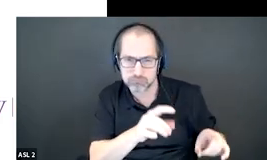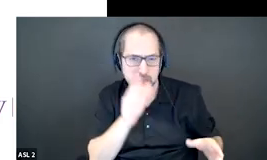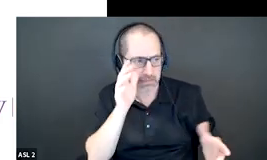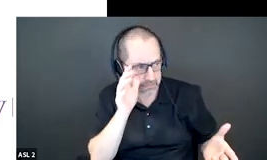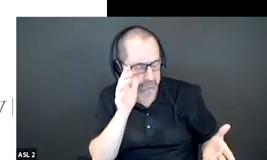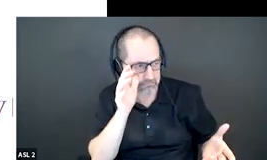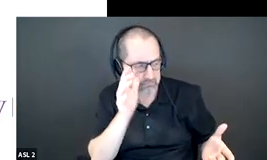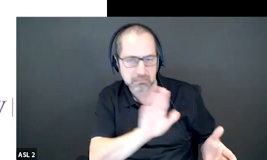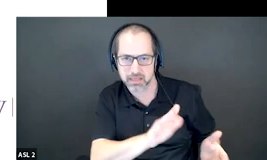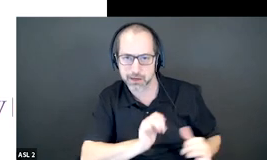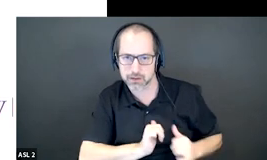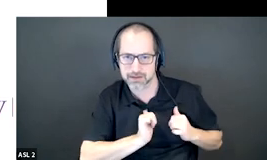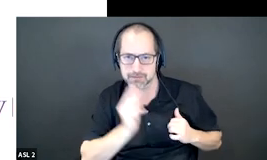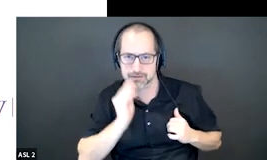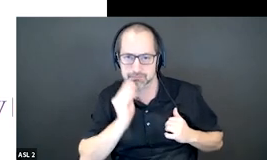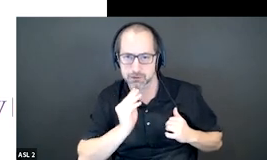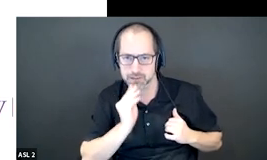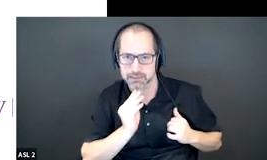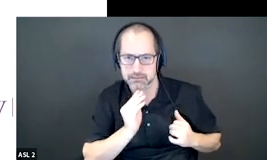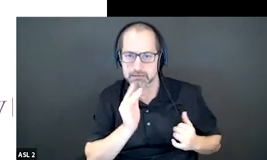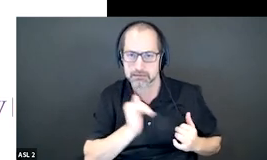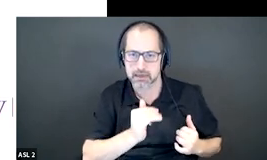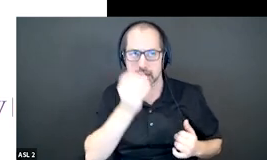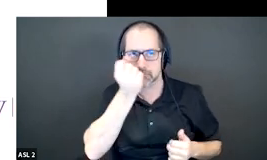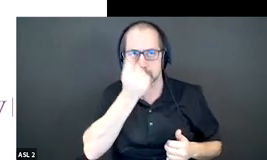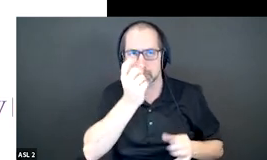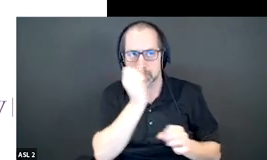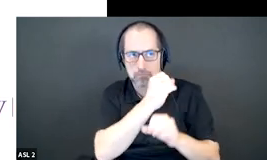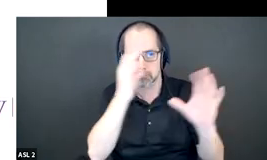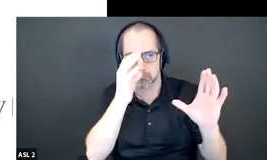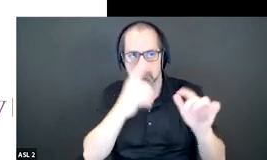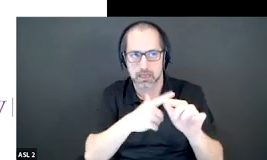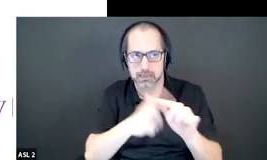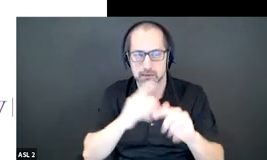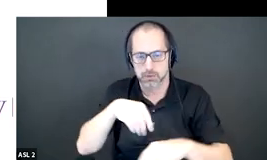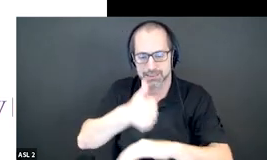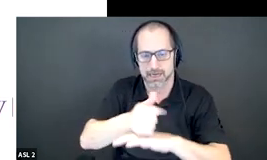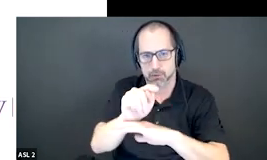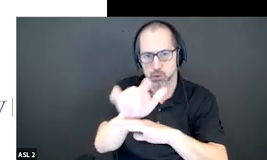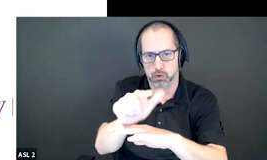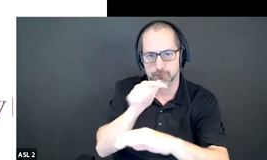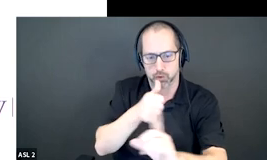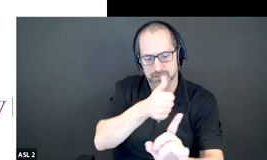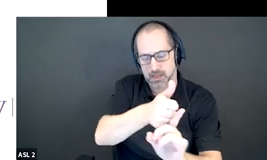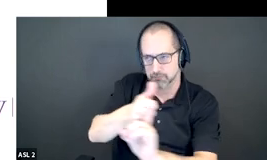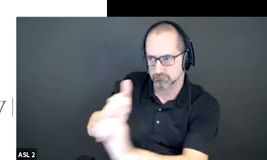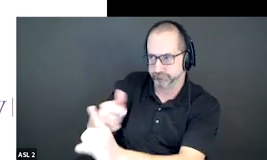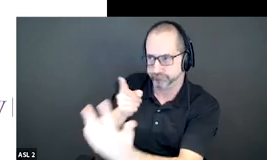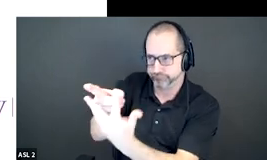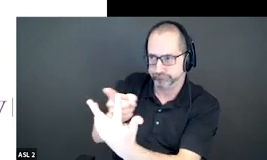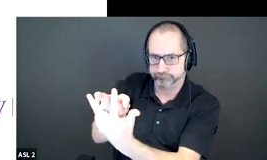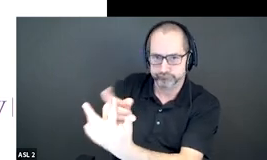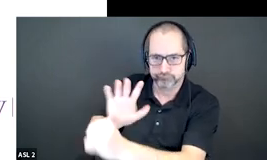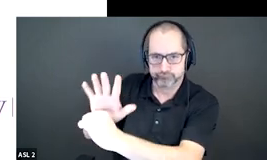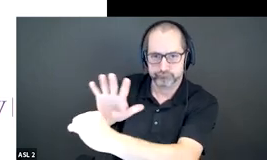that as a basis for a self-advocacy tool that we created we took